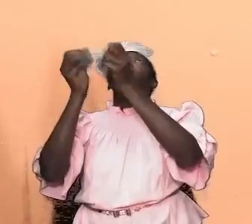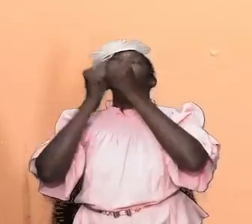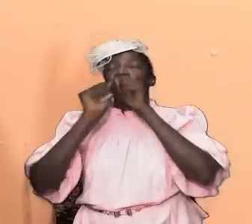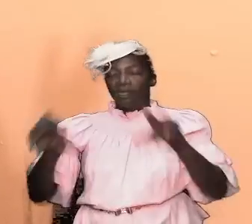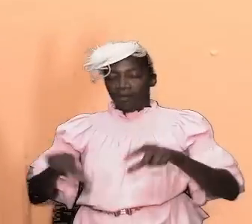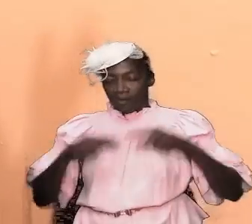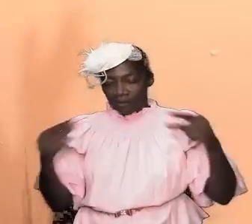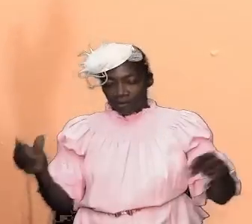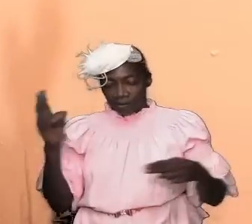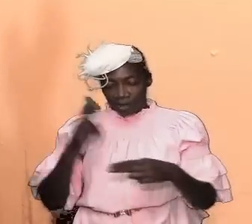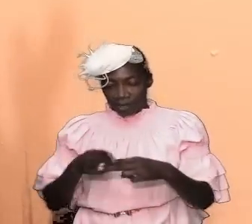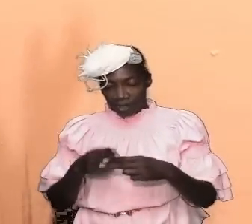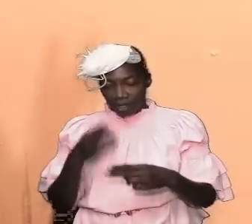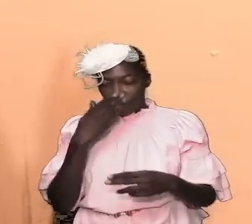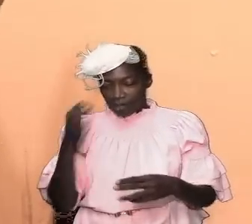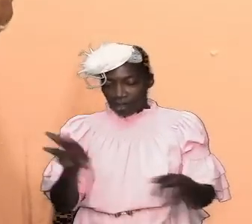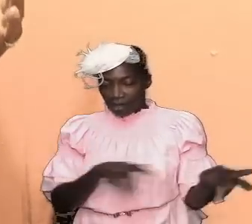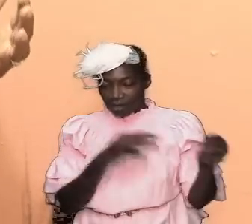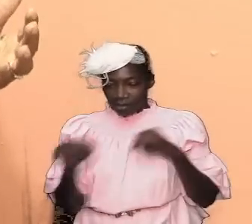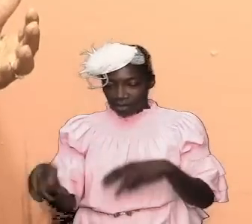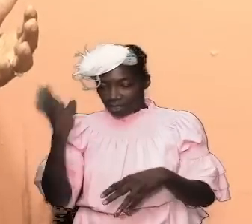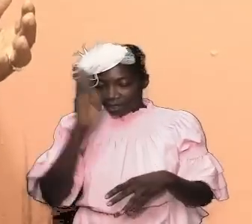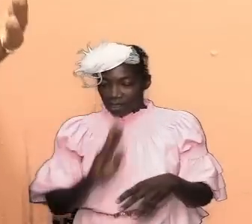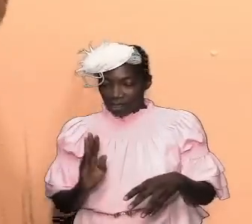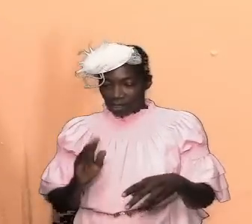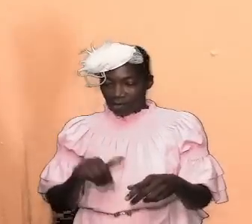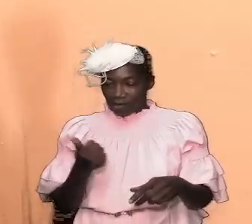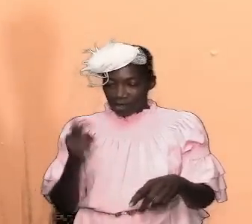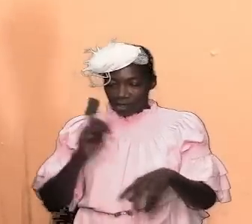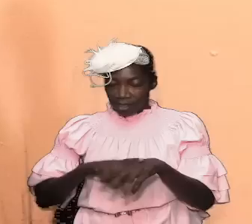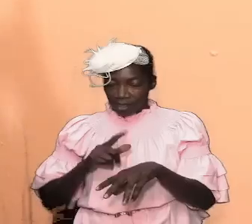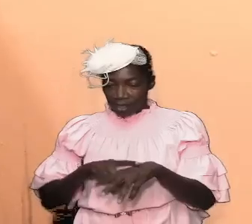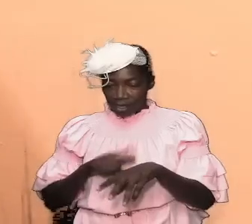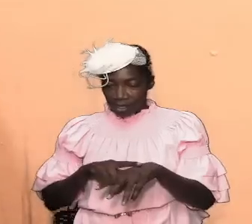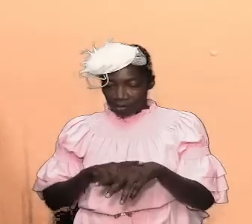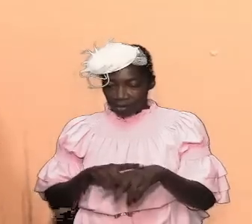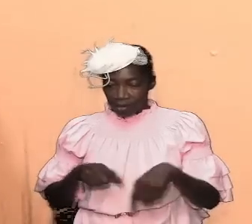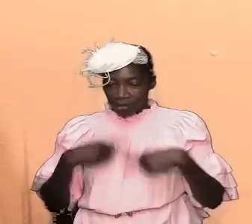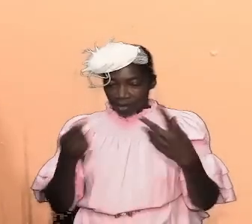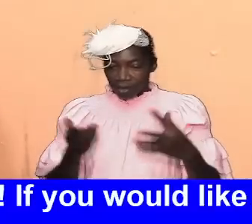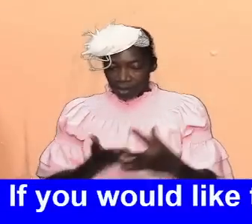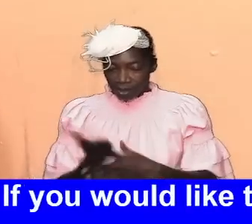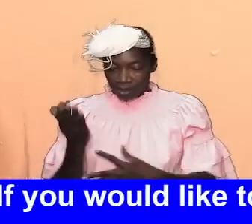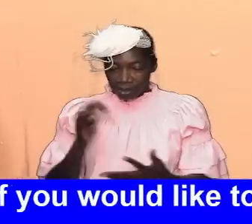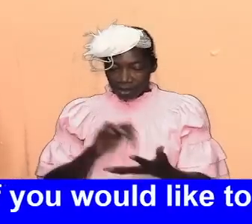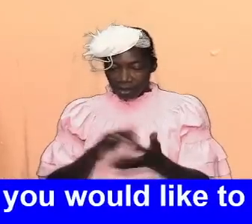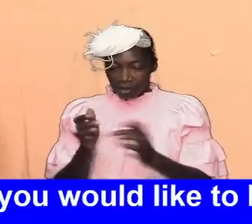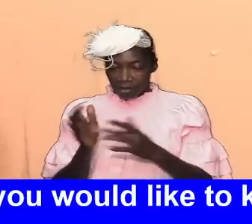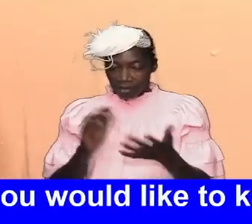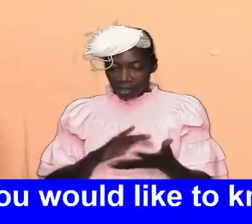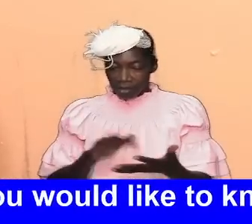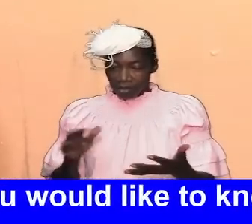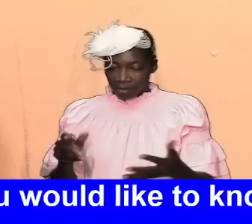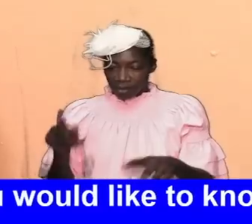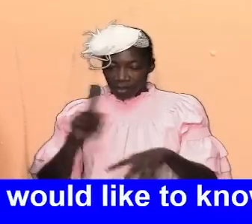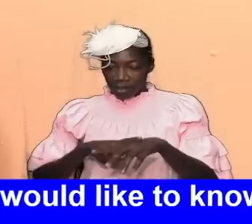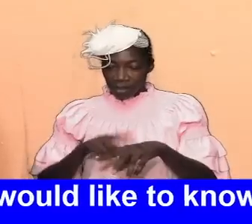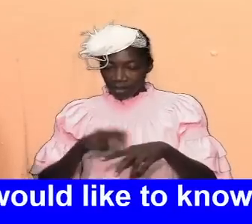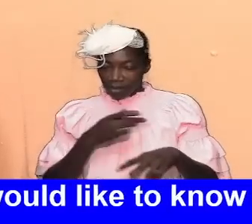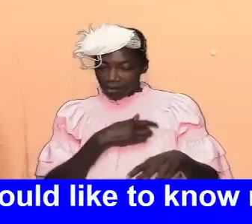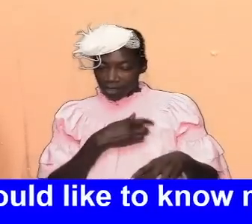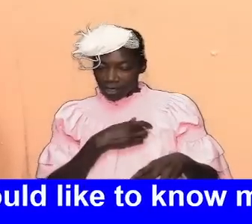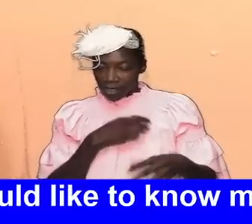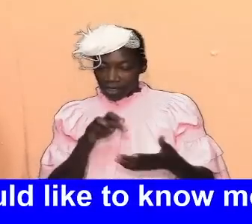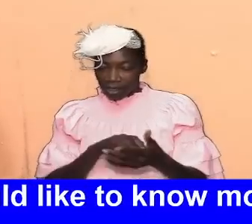name we thank you mighty god for another privilege another time to go into bible study touch our hearts touch our